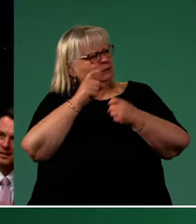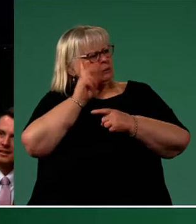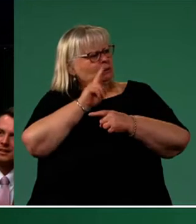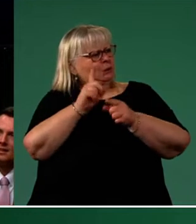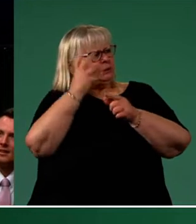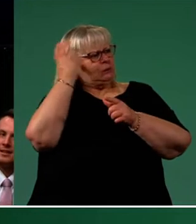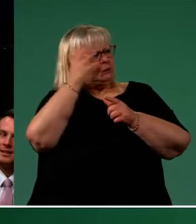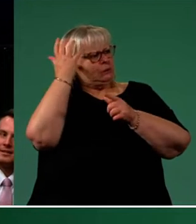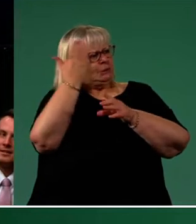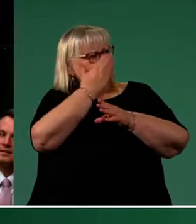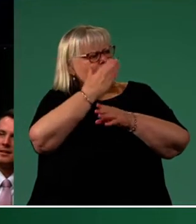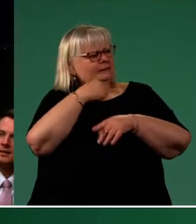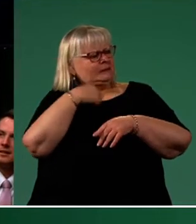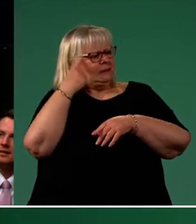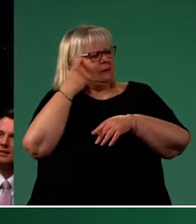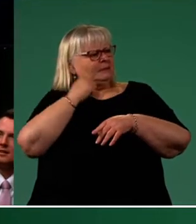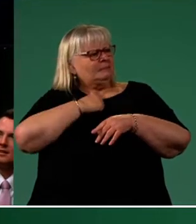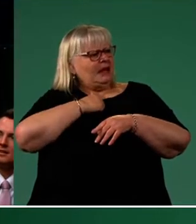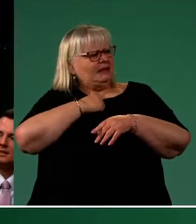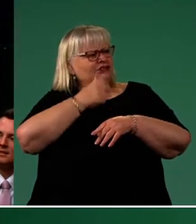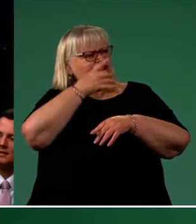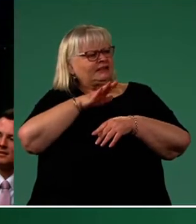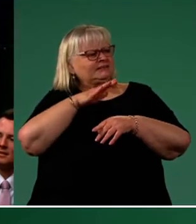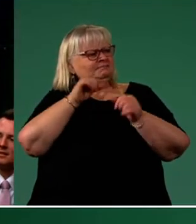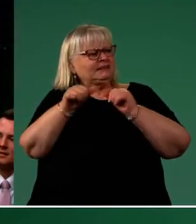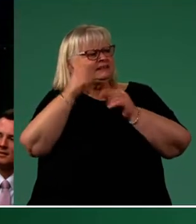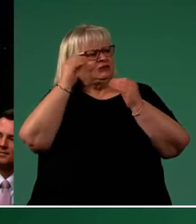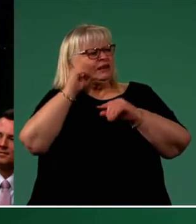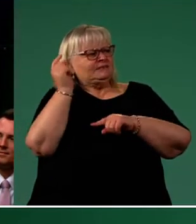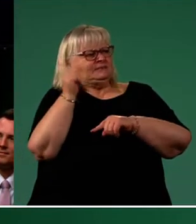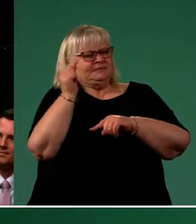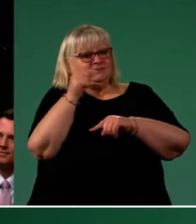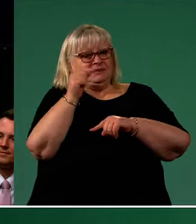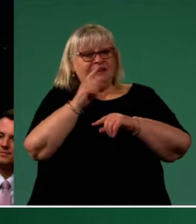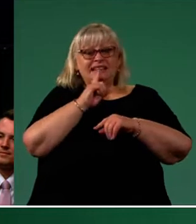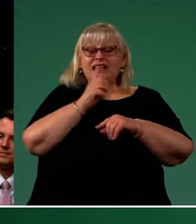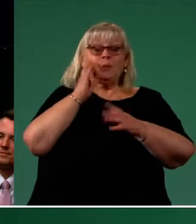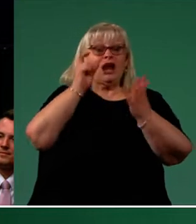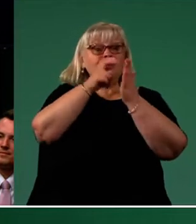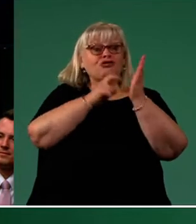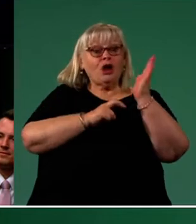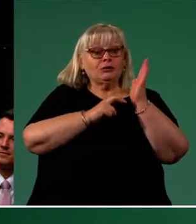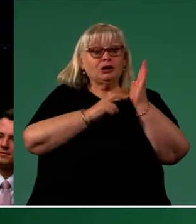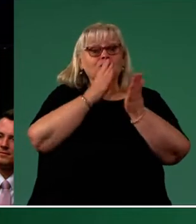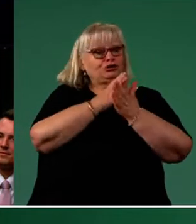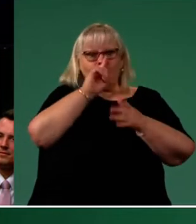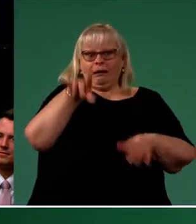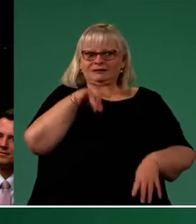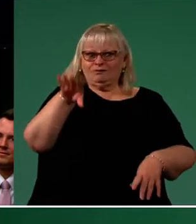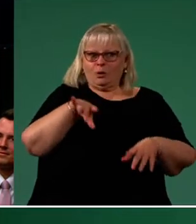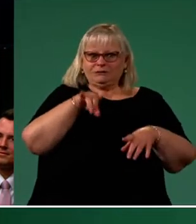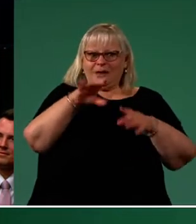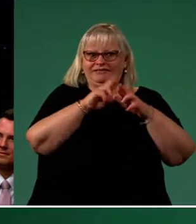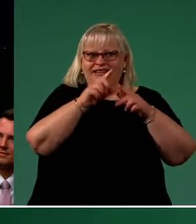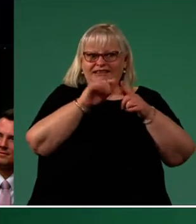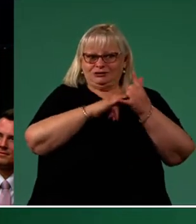and said I want the best education for my family. He confessed that when he enrolled me he didn't earn enough money to pay for the